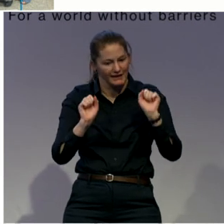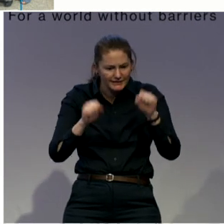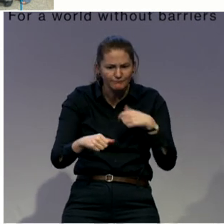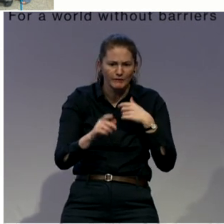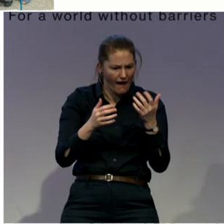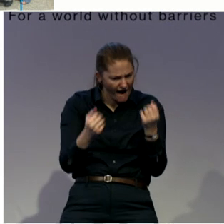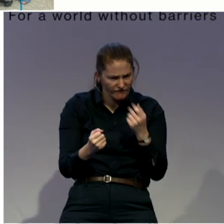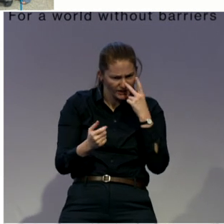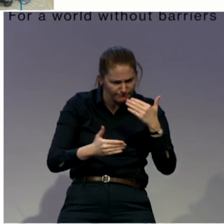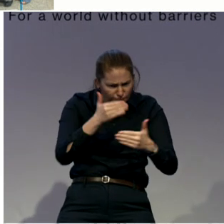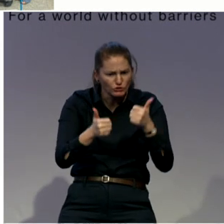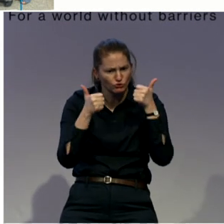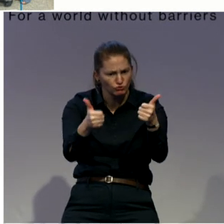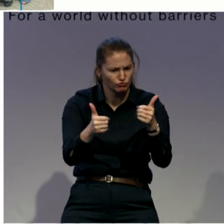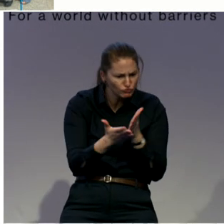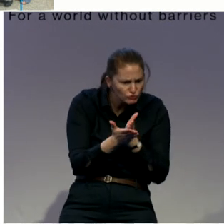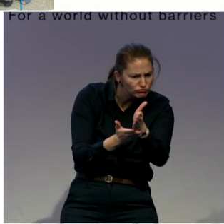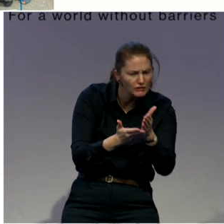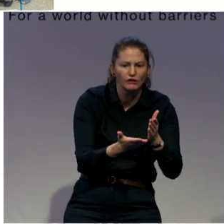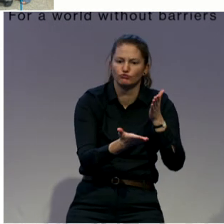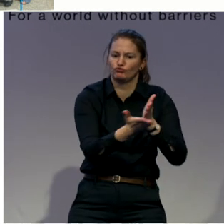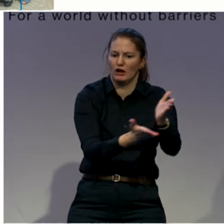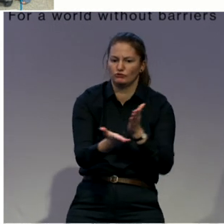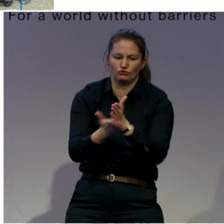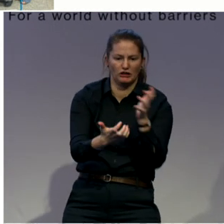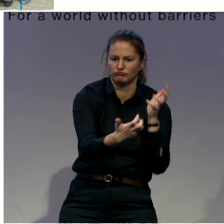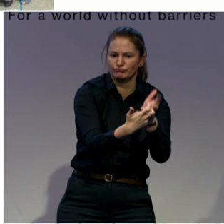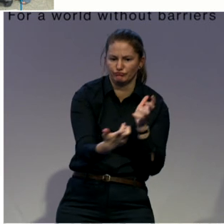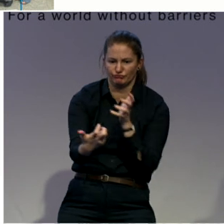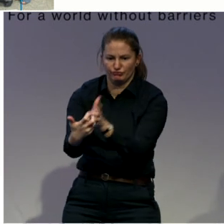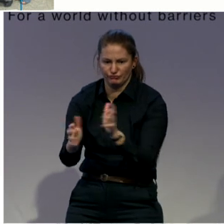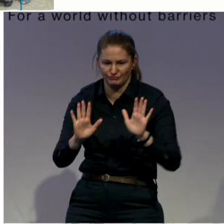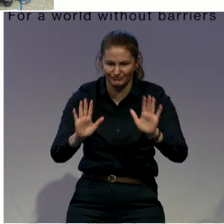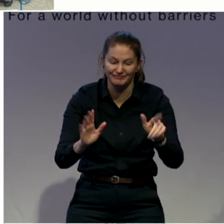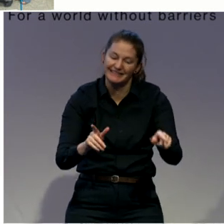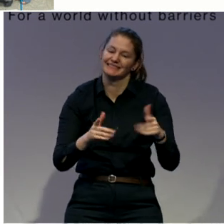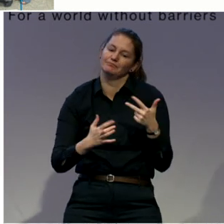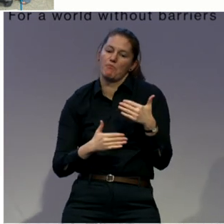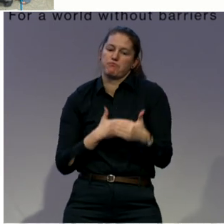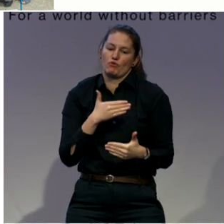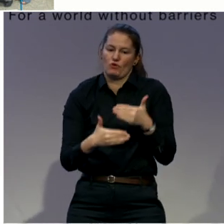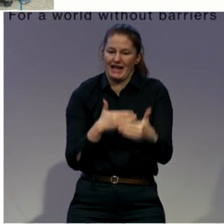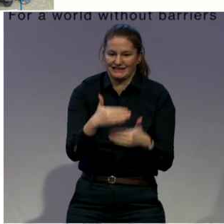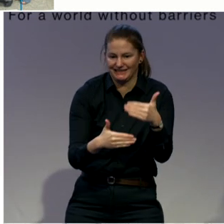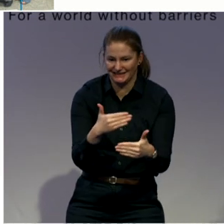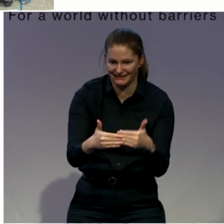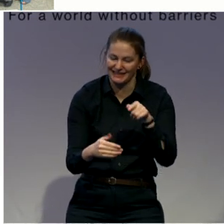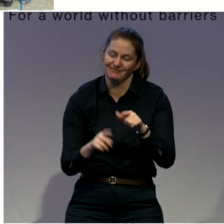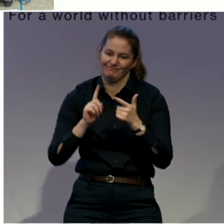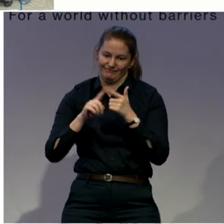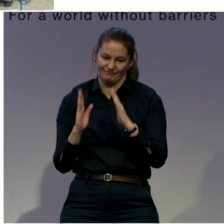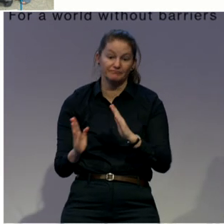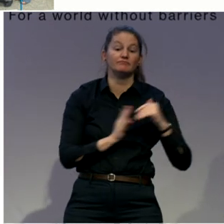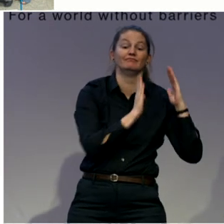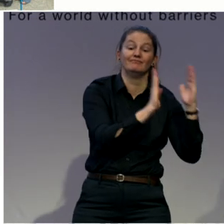disabilities as they move through the criminal justice process. And again, it doesn't matter if they are a victim, or they are a